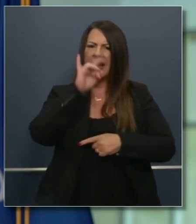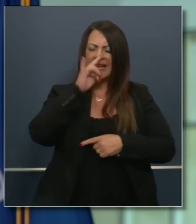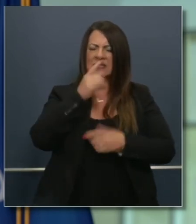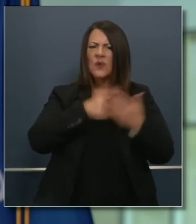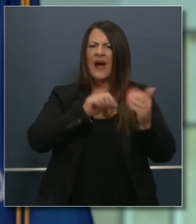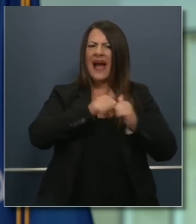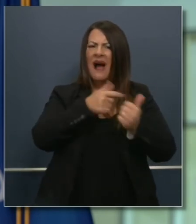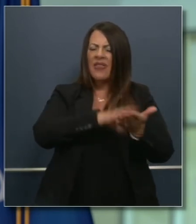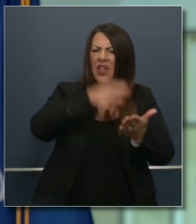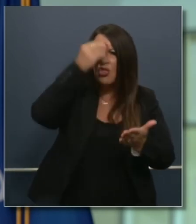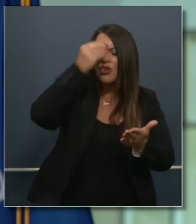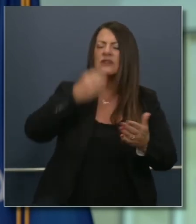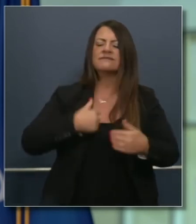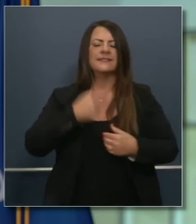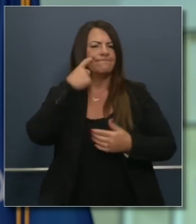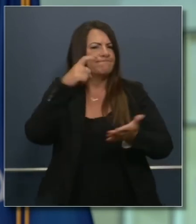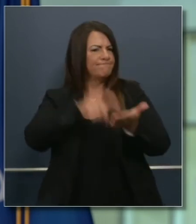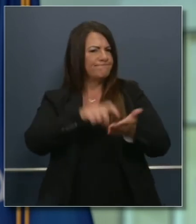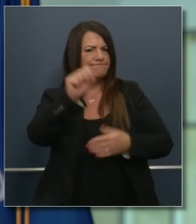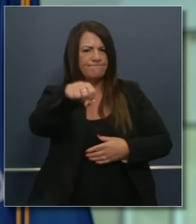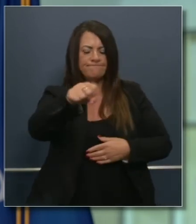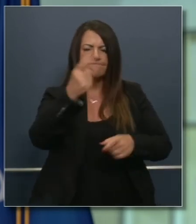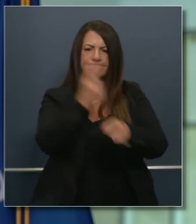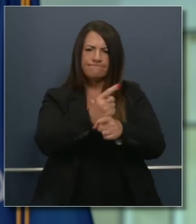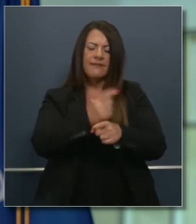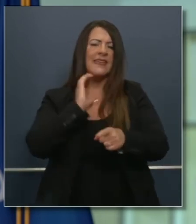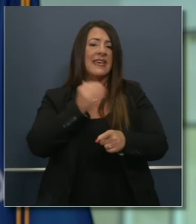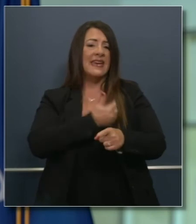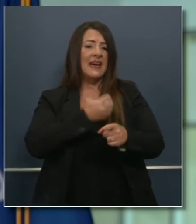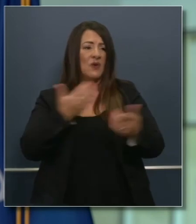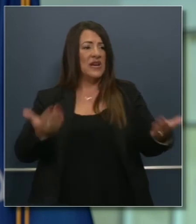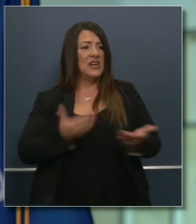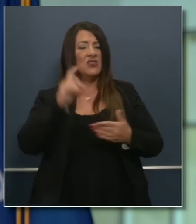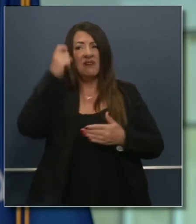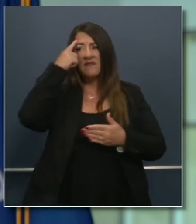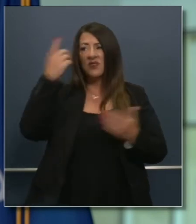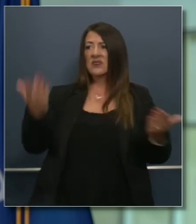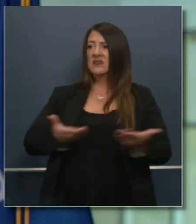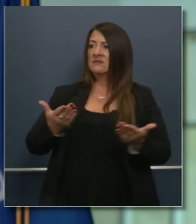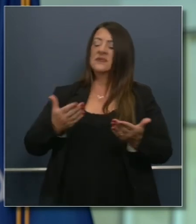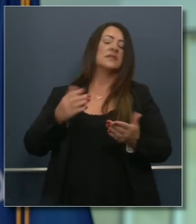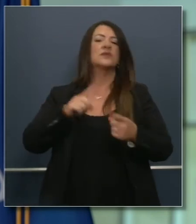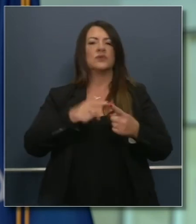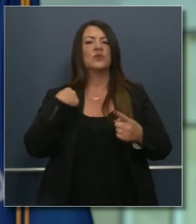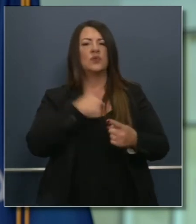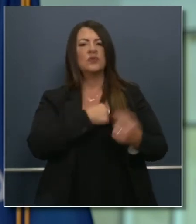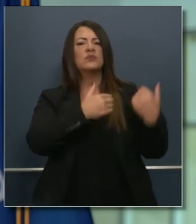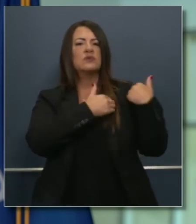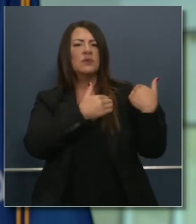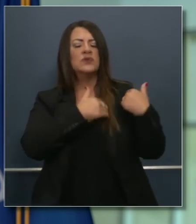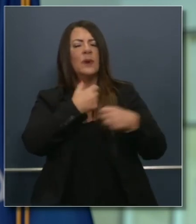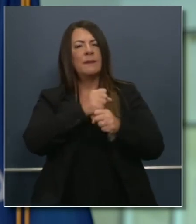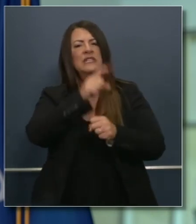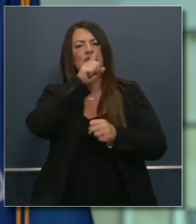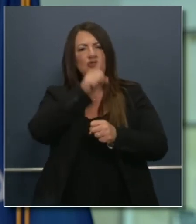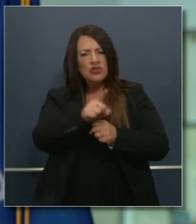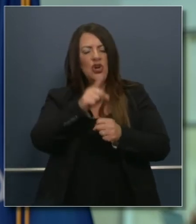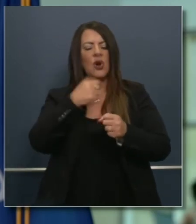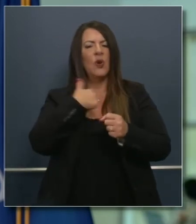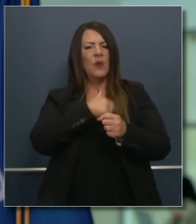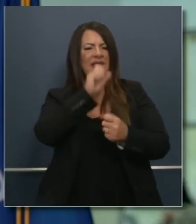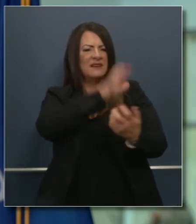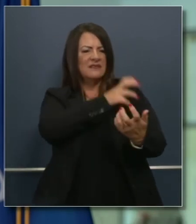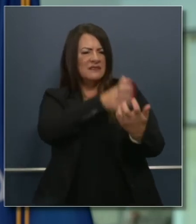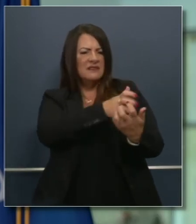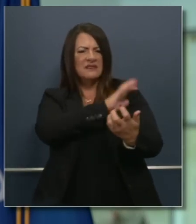that and I recognize that our role our responsibility is do everything we can to tailor and individualize to